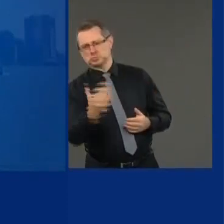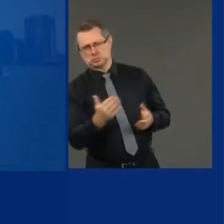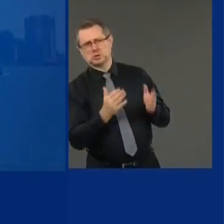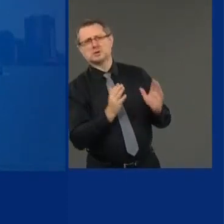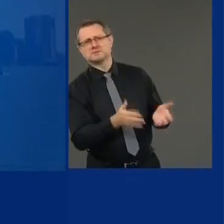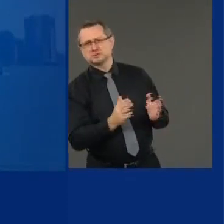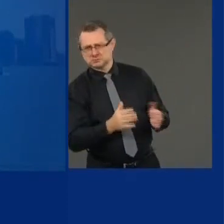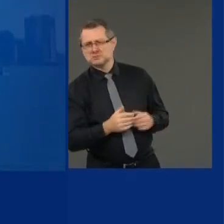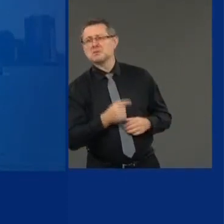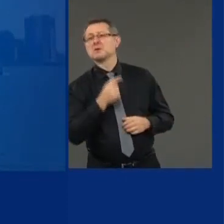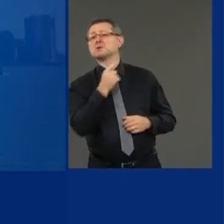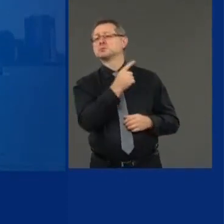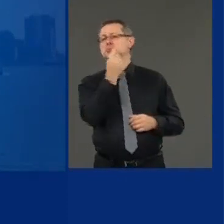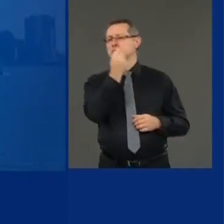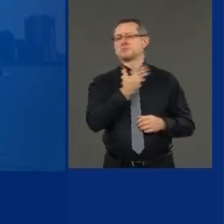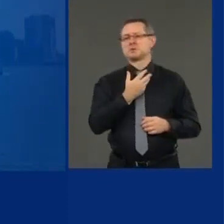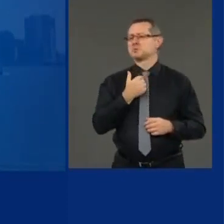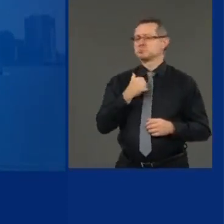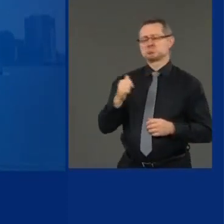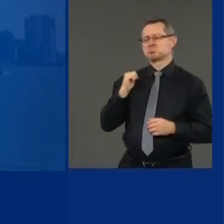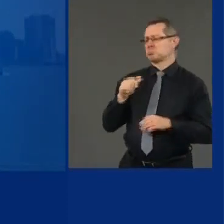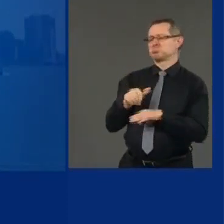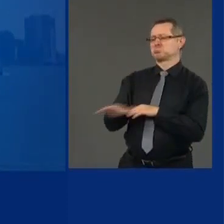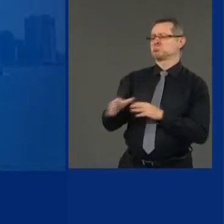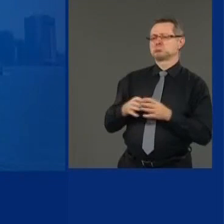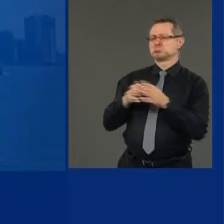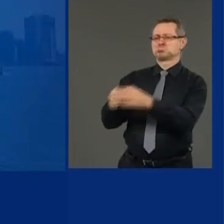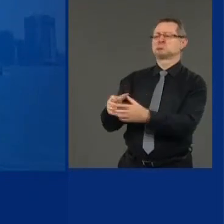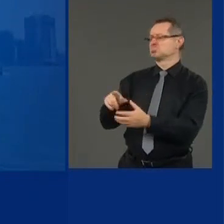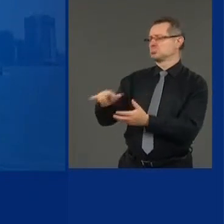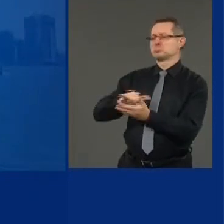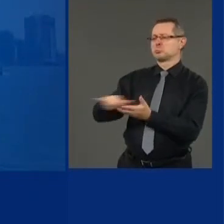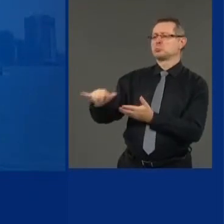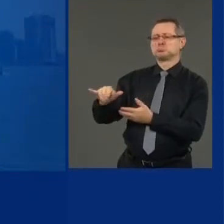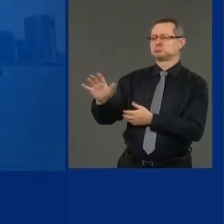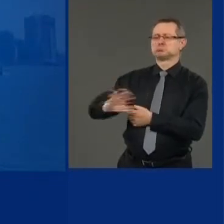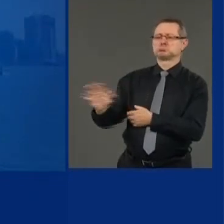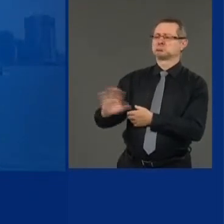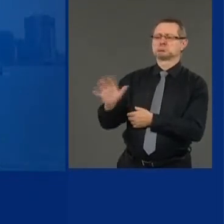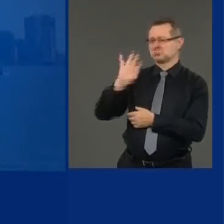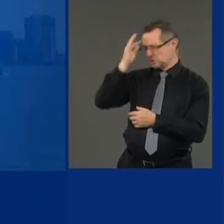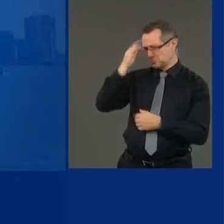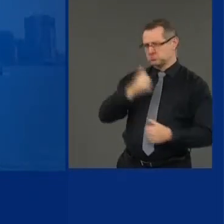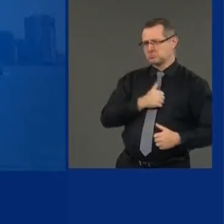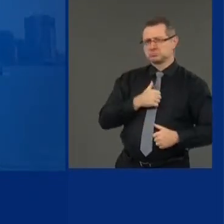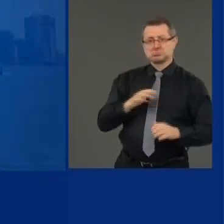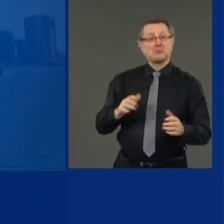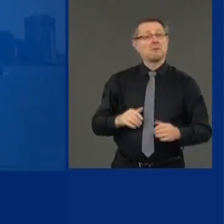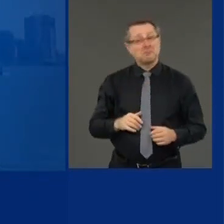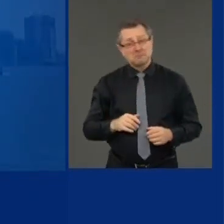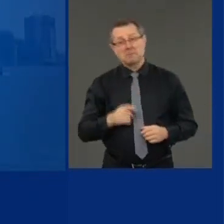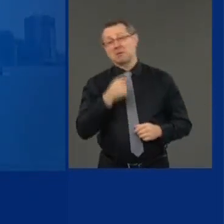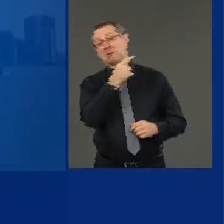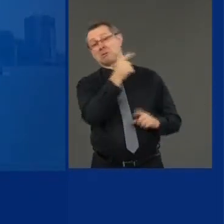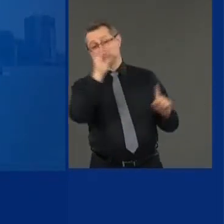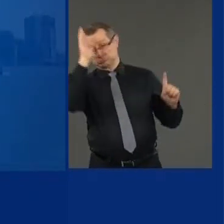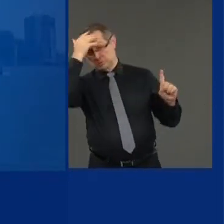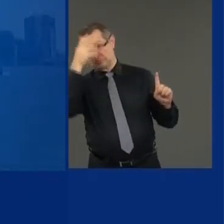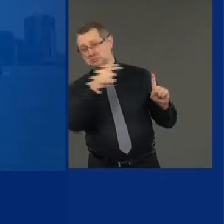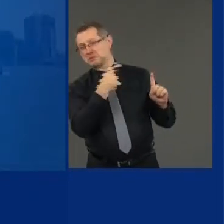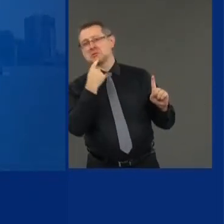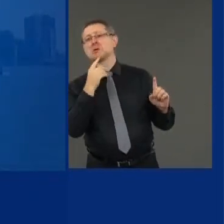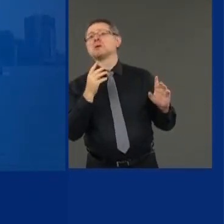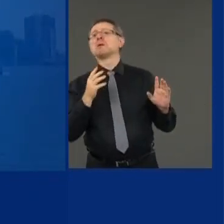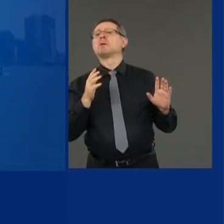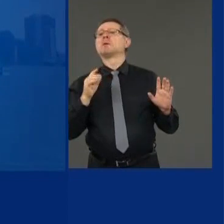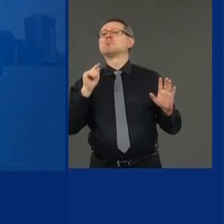troops into New York City. He did not say period, uh, ad infinitum. But he said that